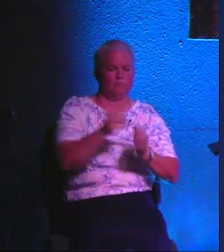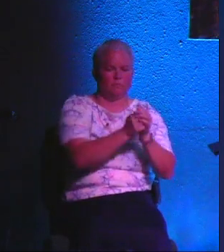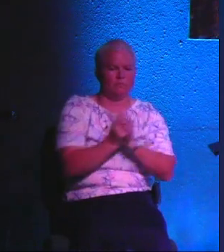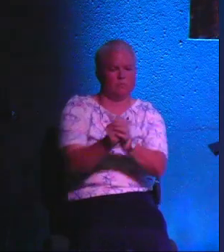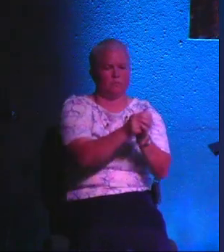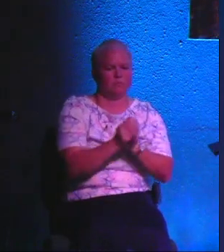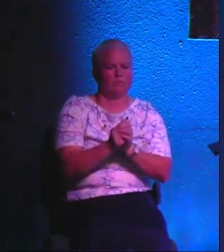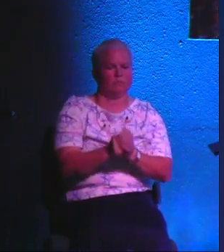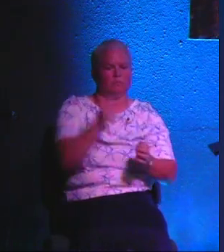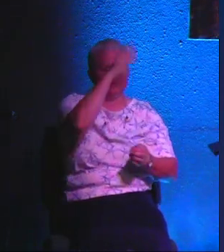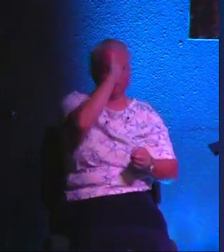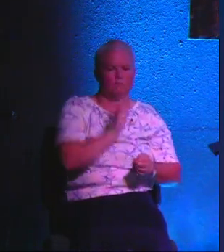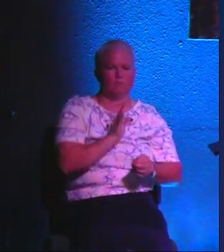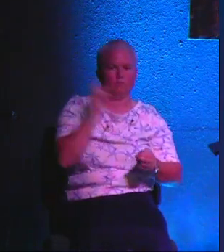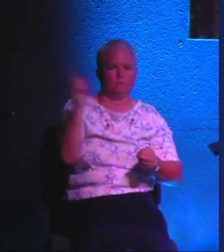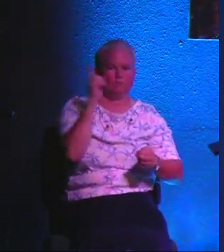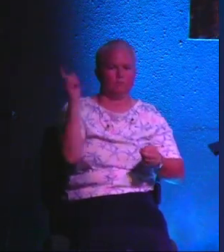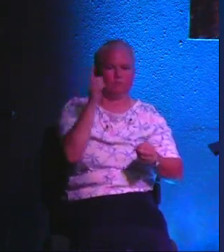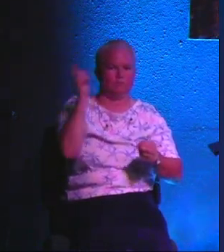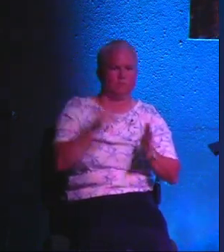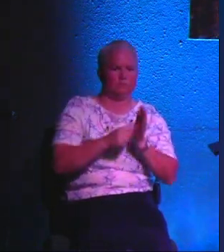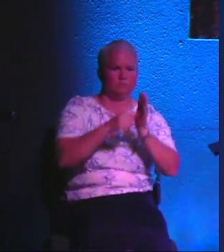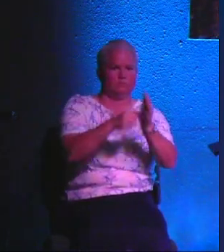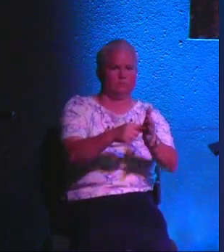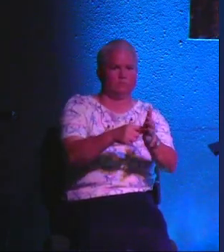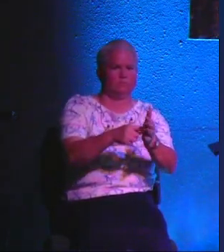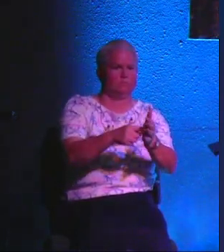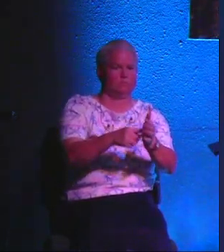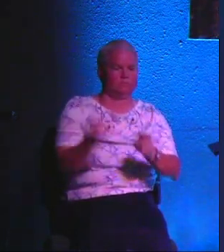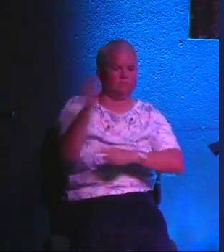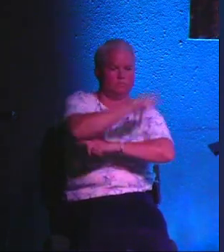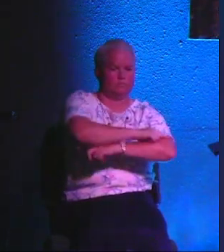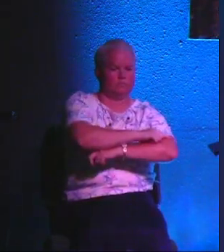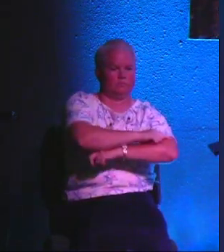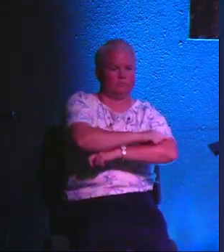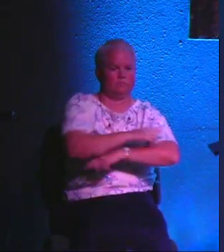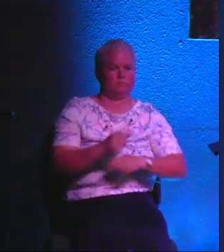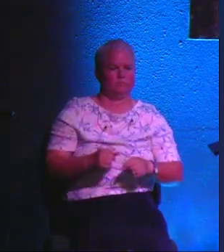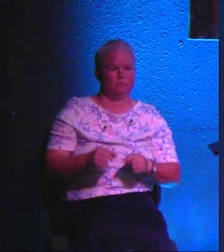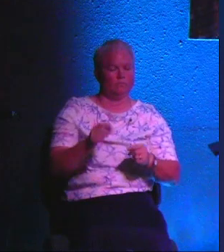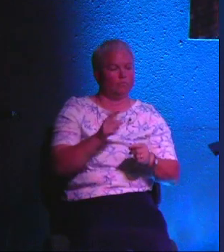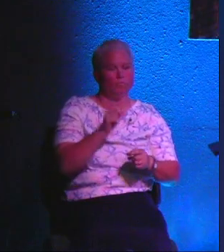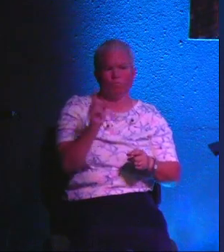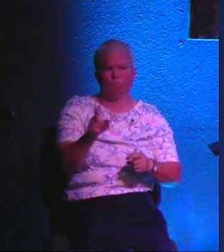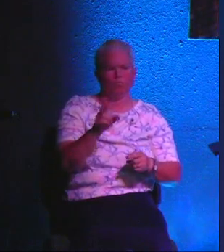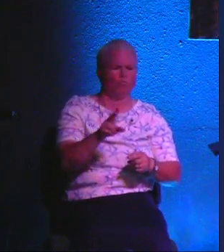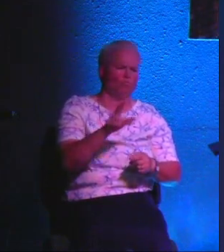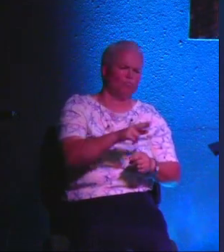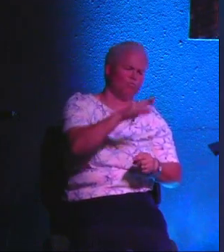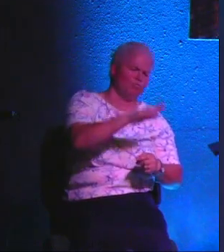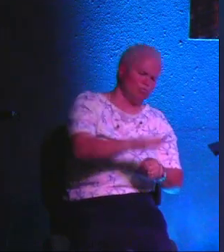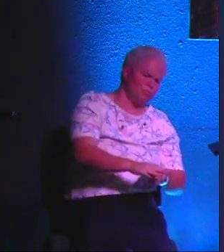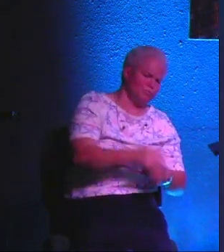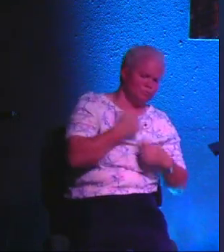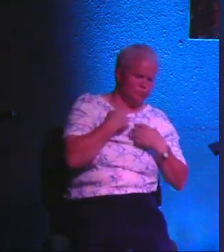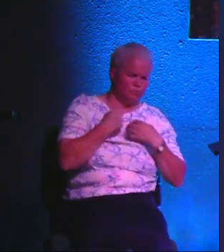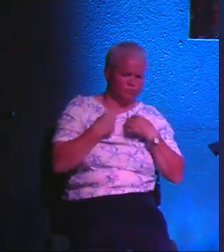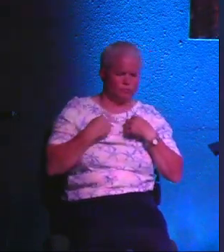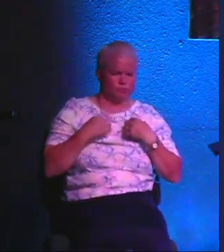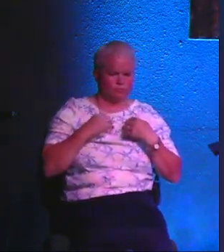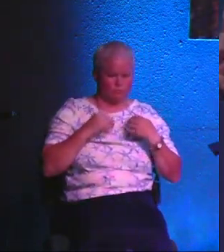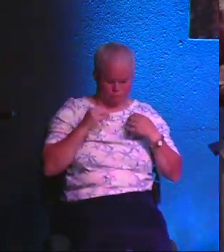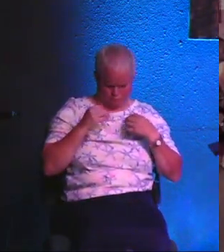There is always, and God always shows up. So on days like this, when our numbers are just a little bit down, what I